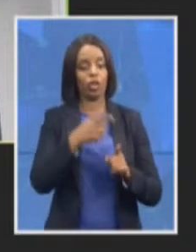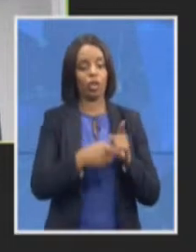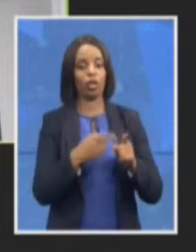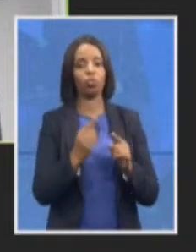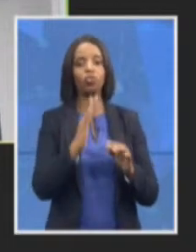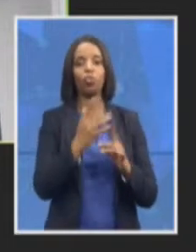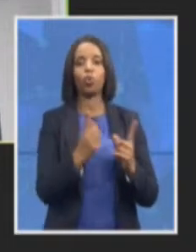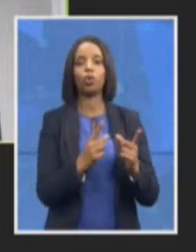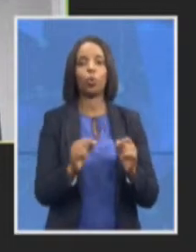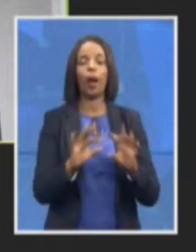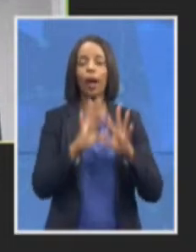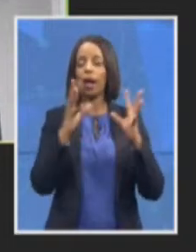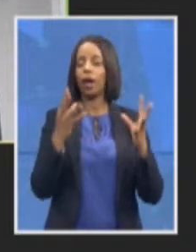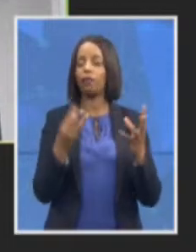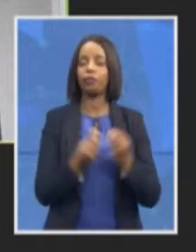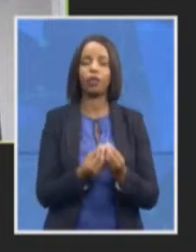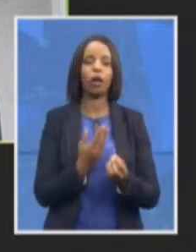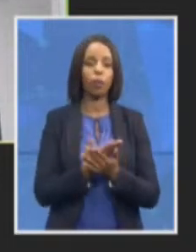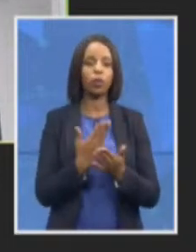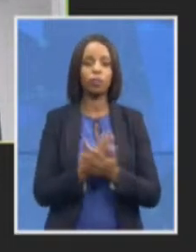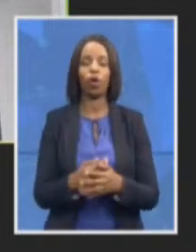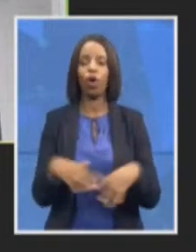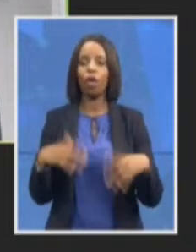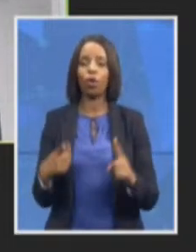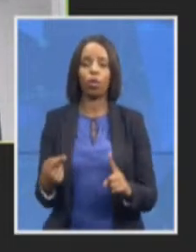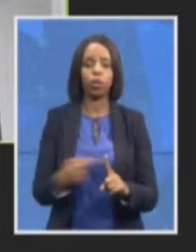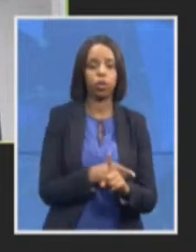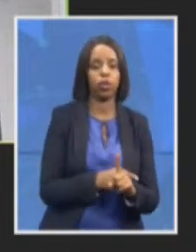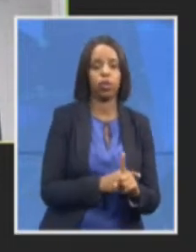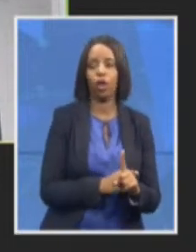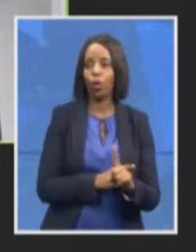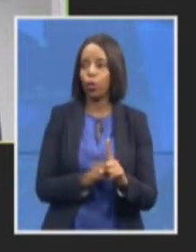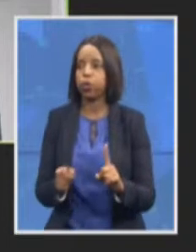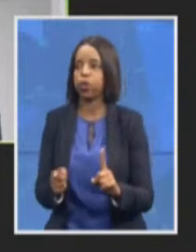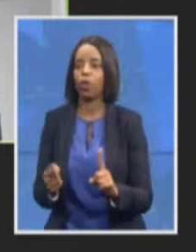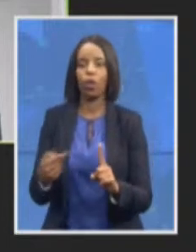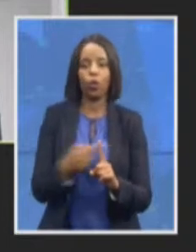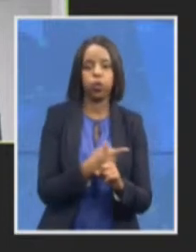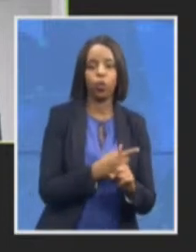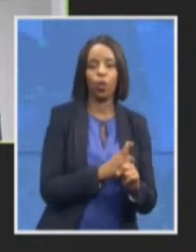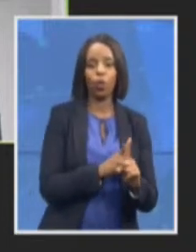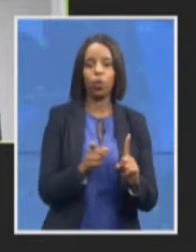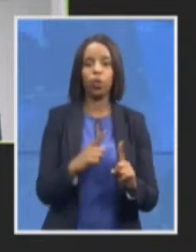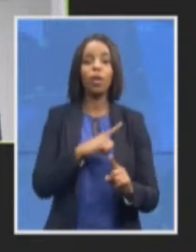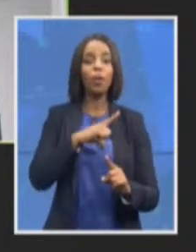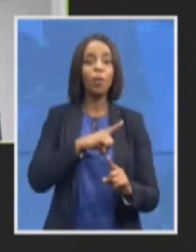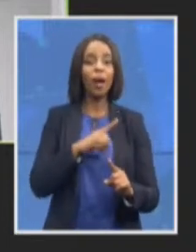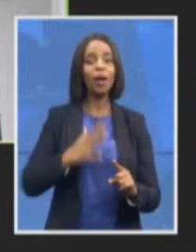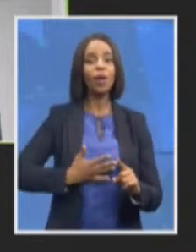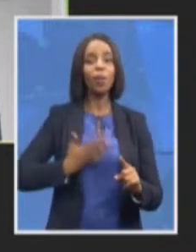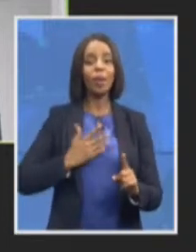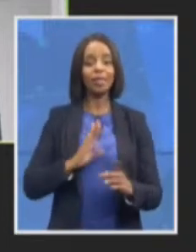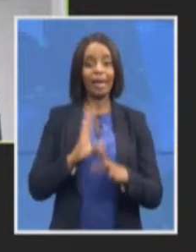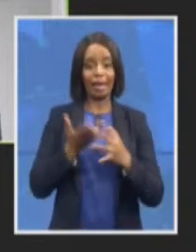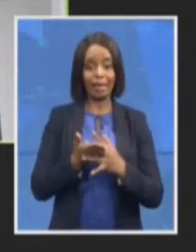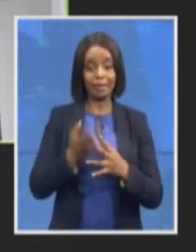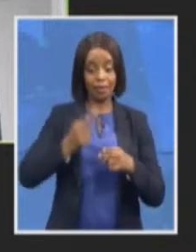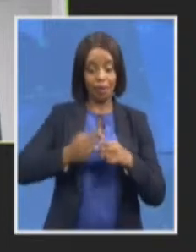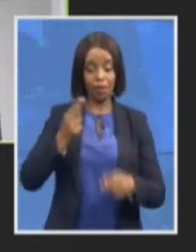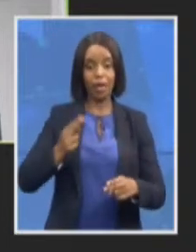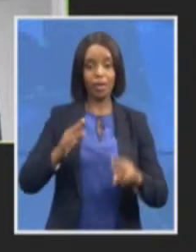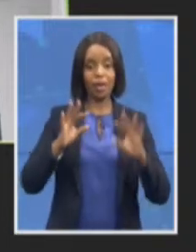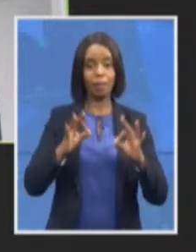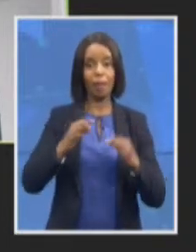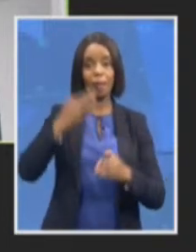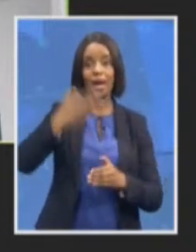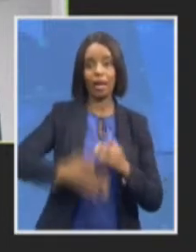ensure that cases do not proceed to finality that the state is not able to even start leading